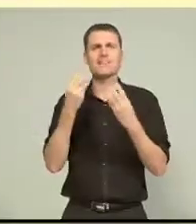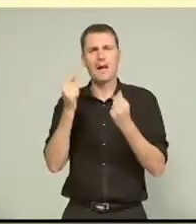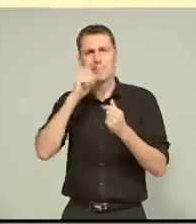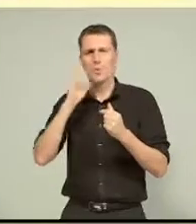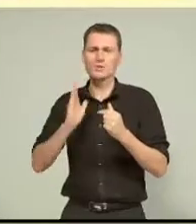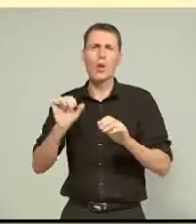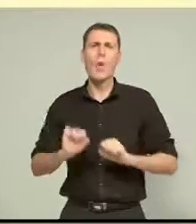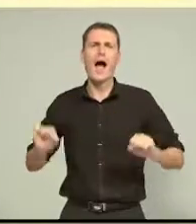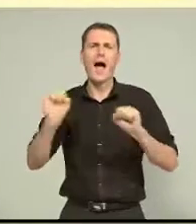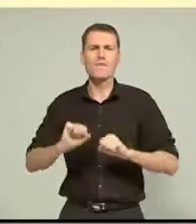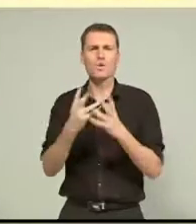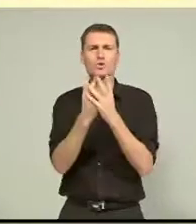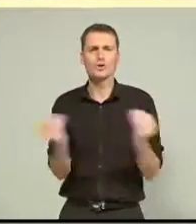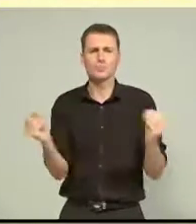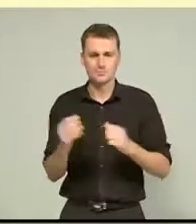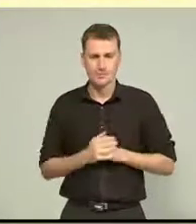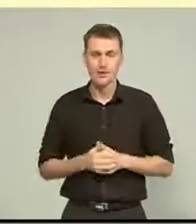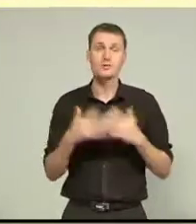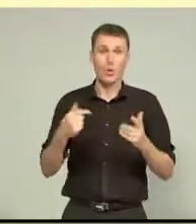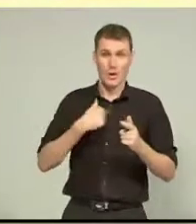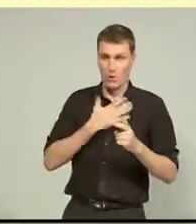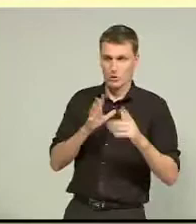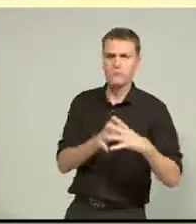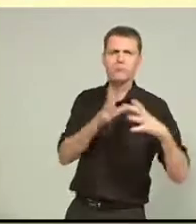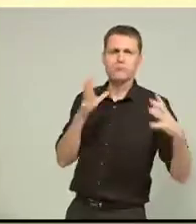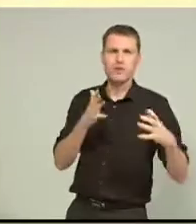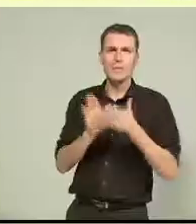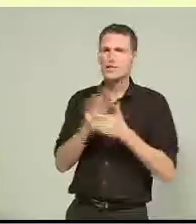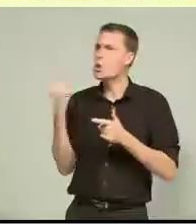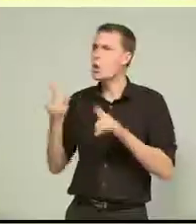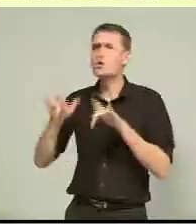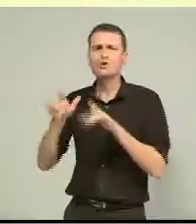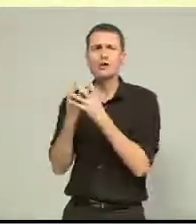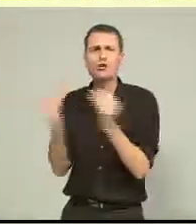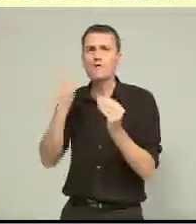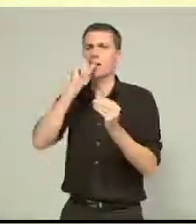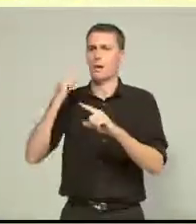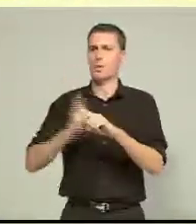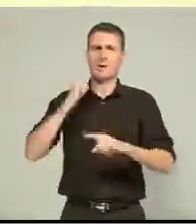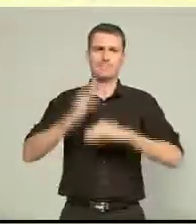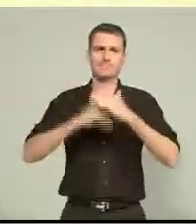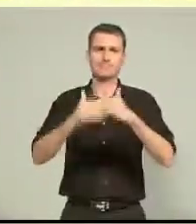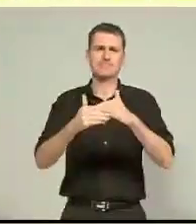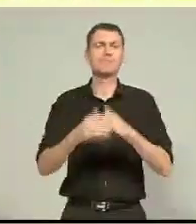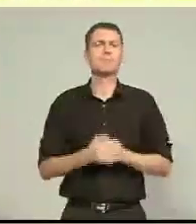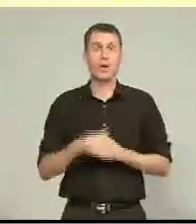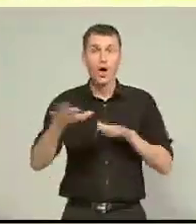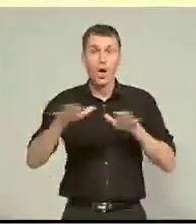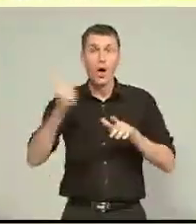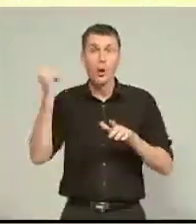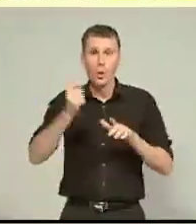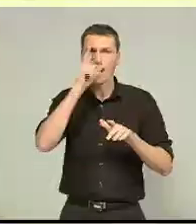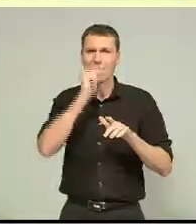ramping up capacity so people who've got outstanding claims can get them heard pronto. The earthquake court would deal with claims of up to $1 million,